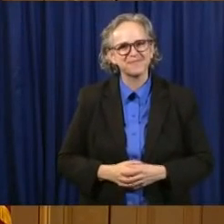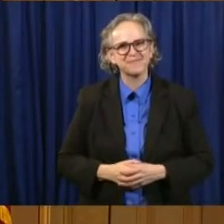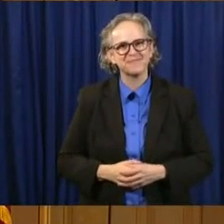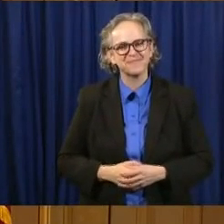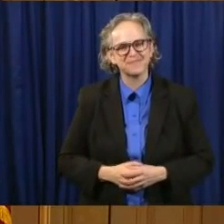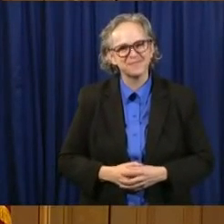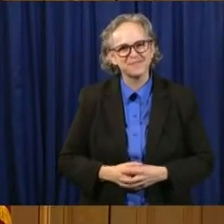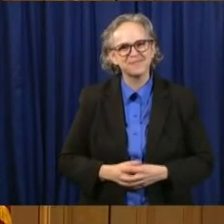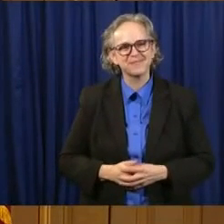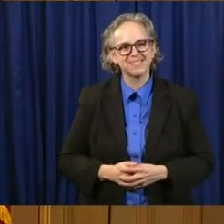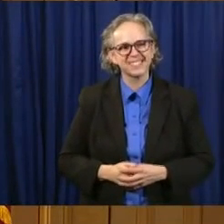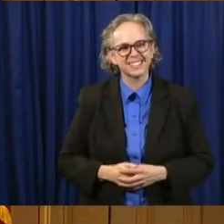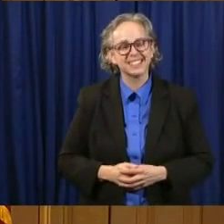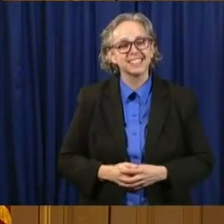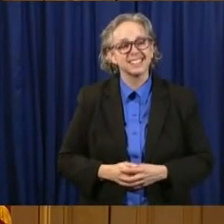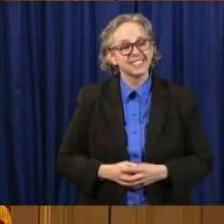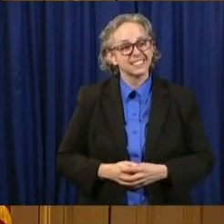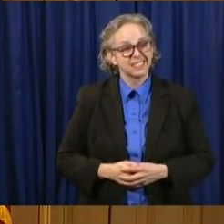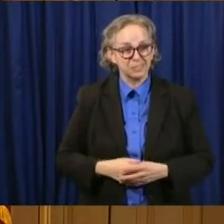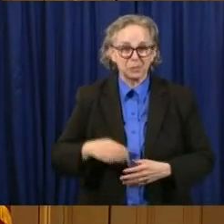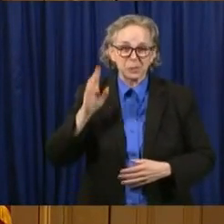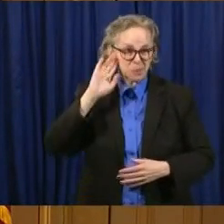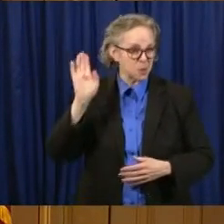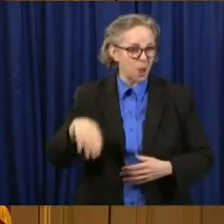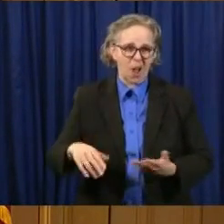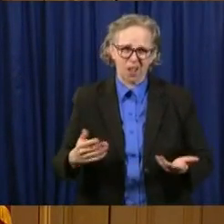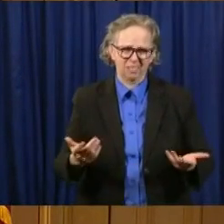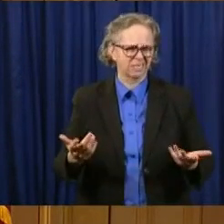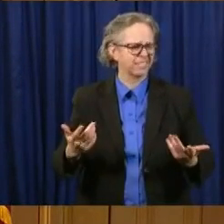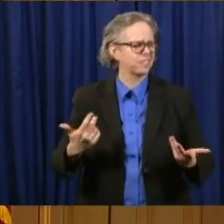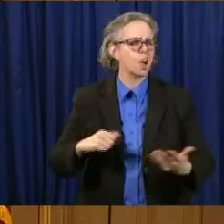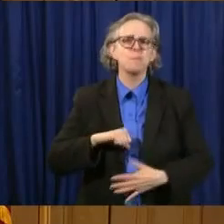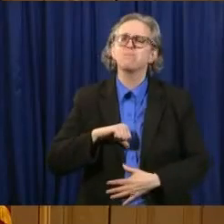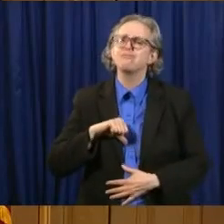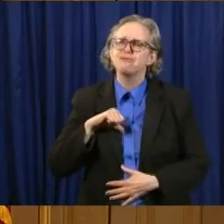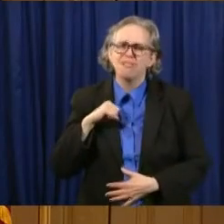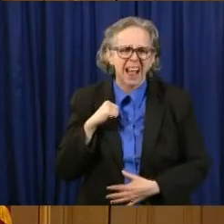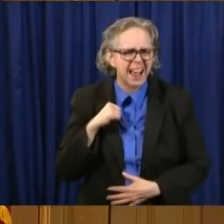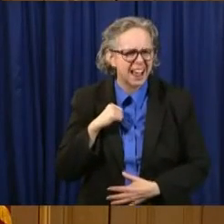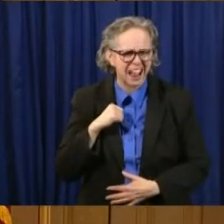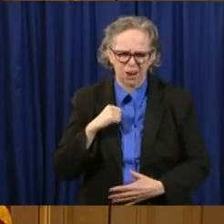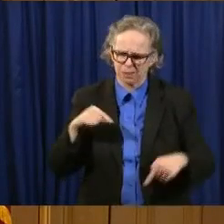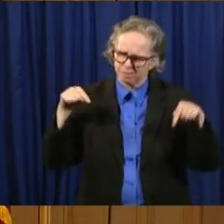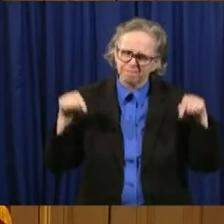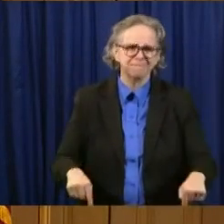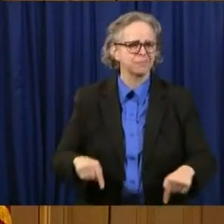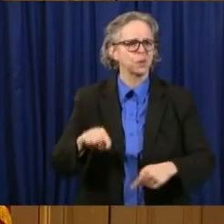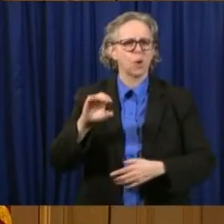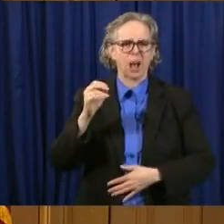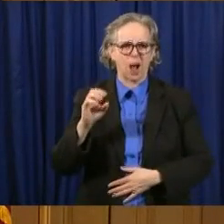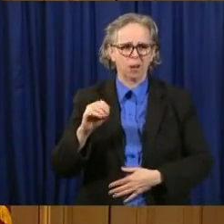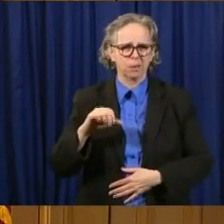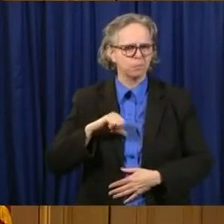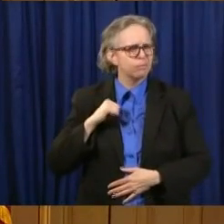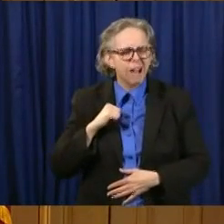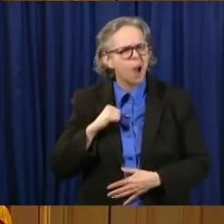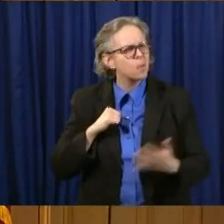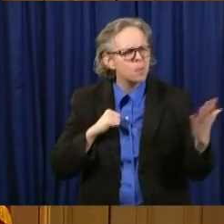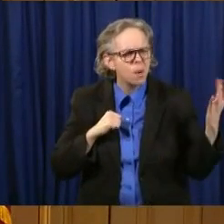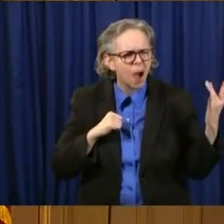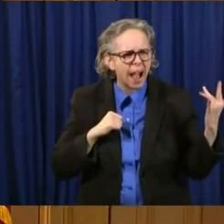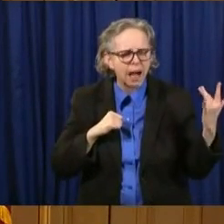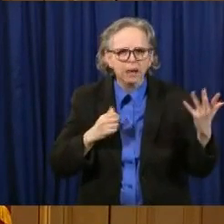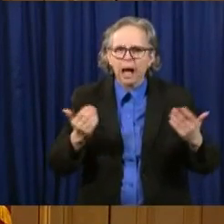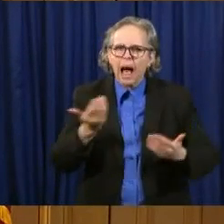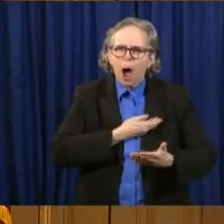You know, we're very, very proud in Ohio of the innovation and the smart